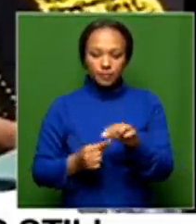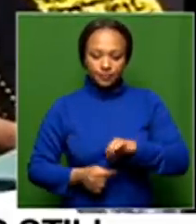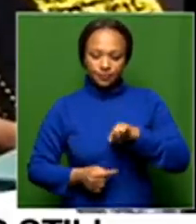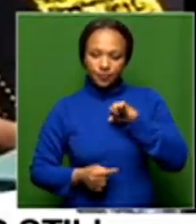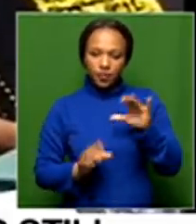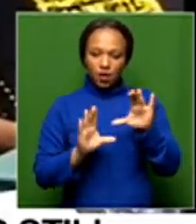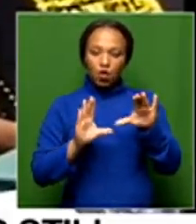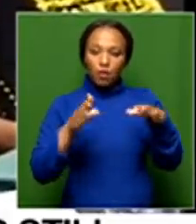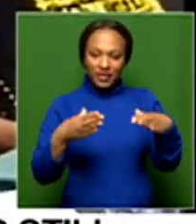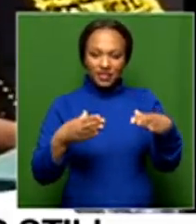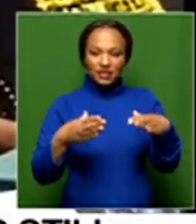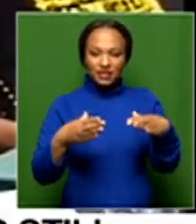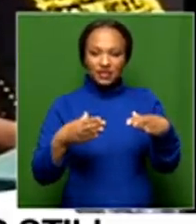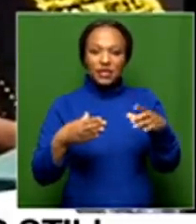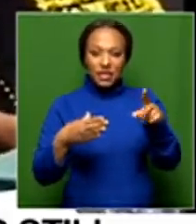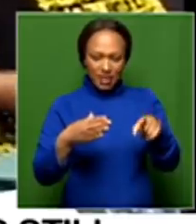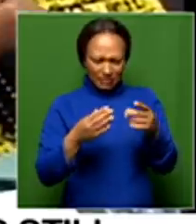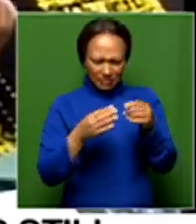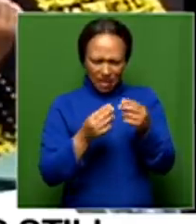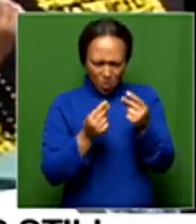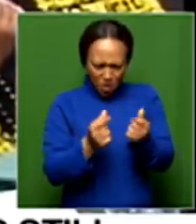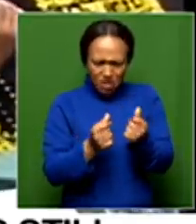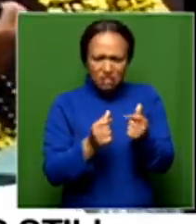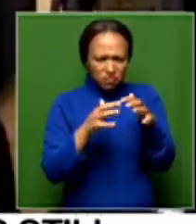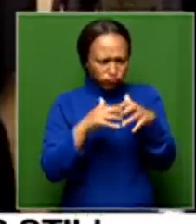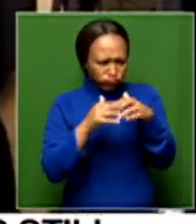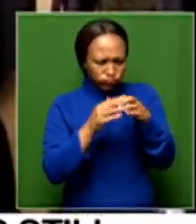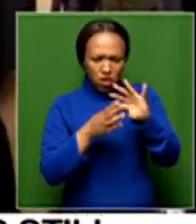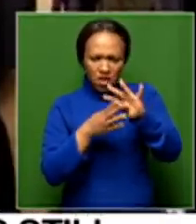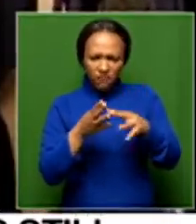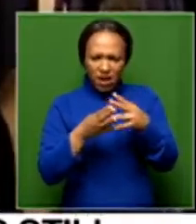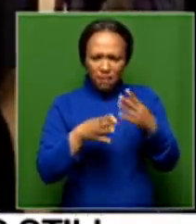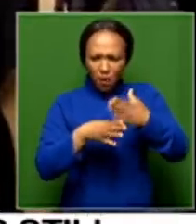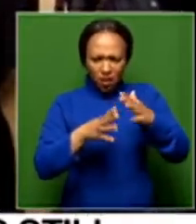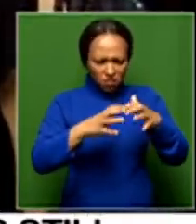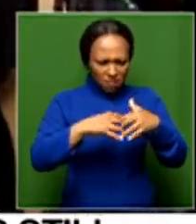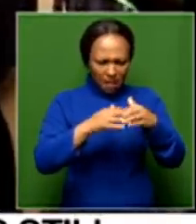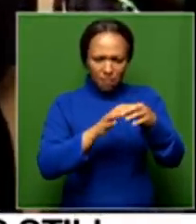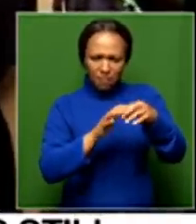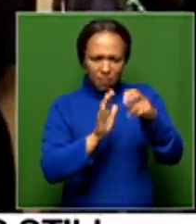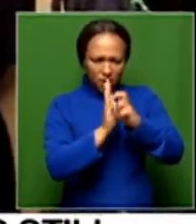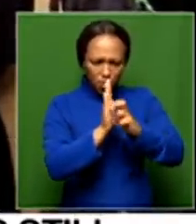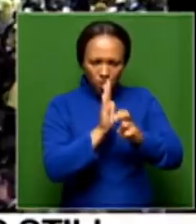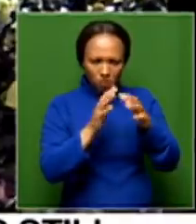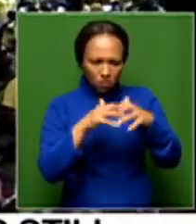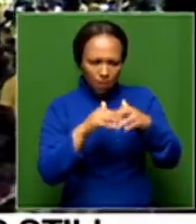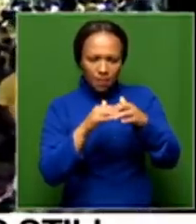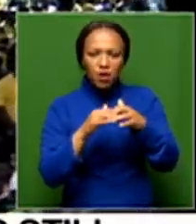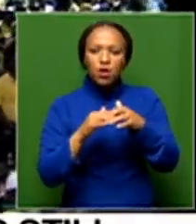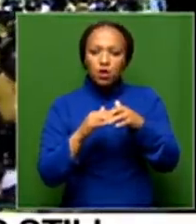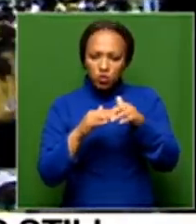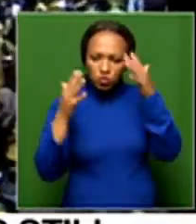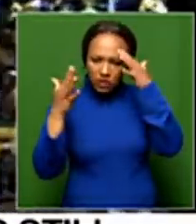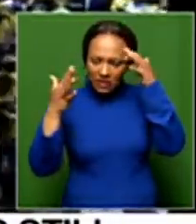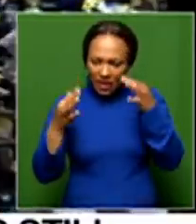committee will need very quickly to come up with that framework of saying, what framework will we use to determine degrees